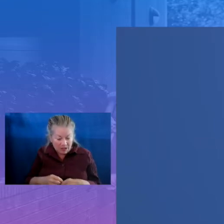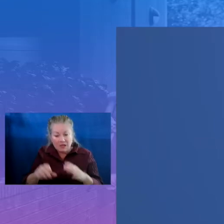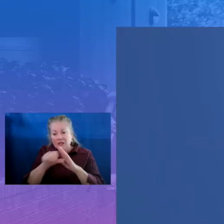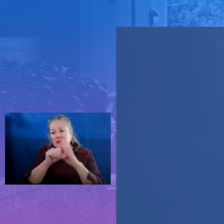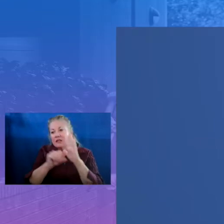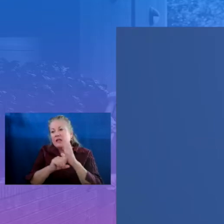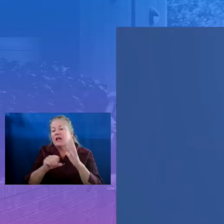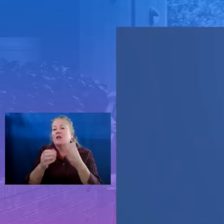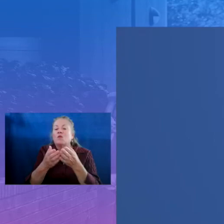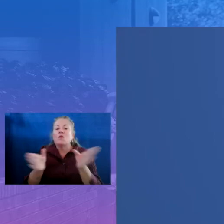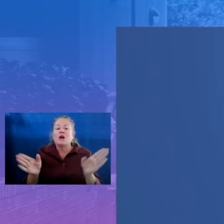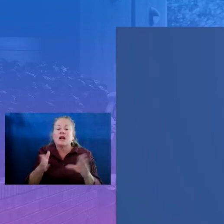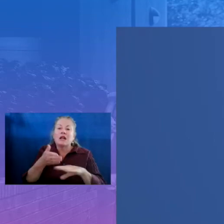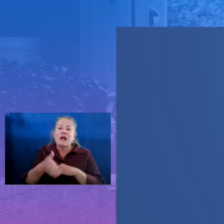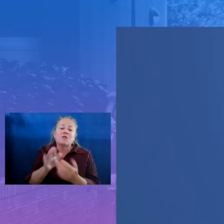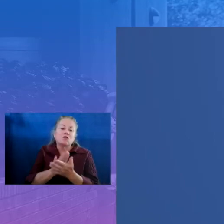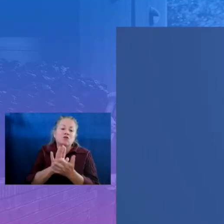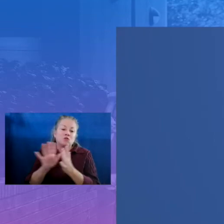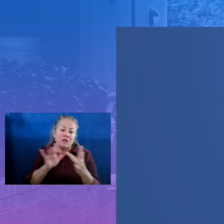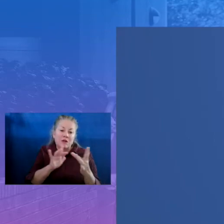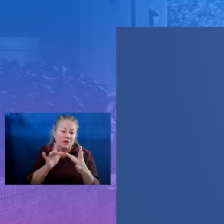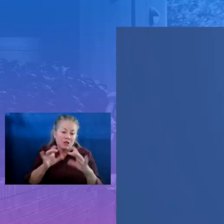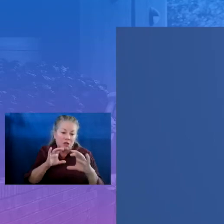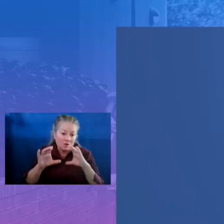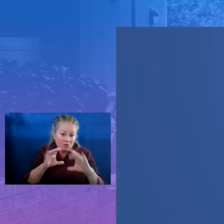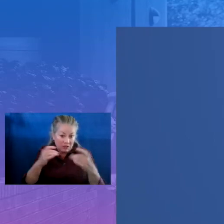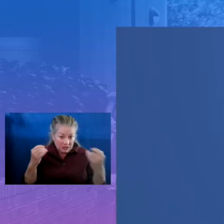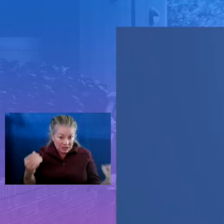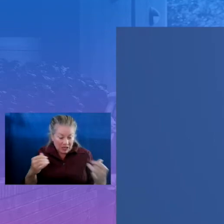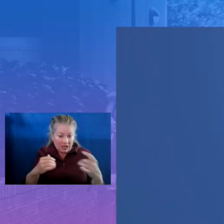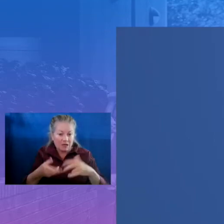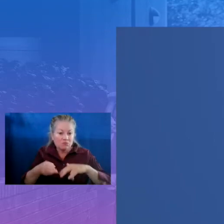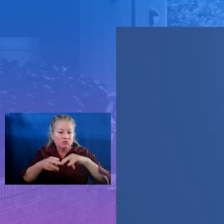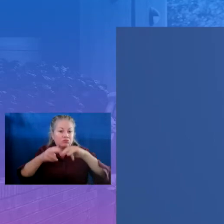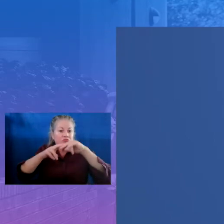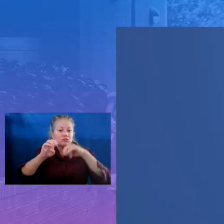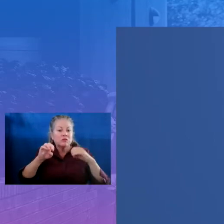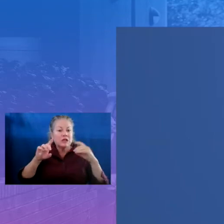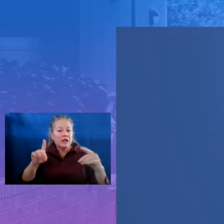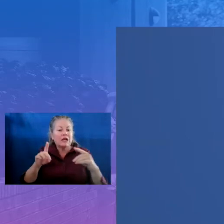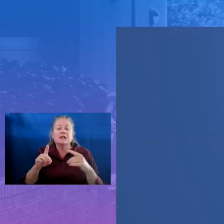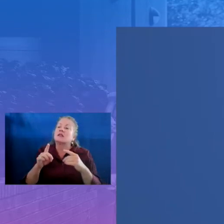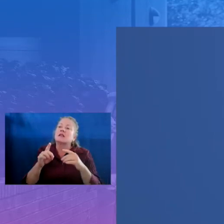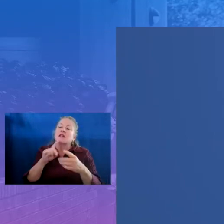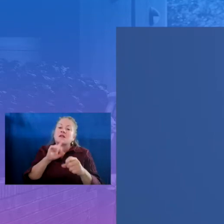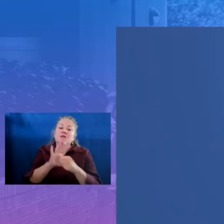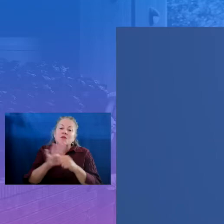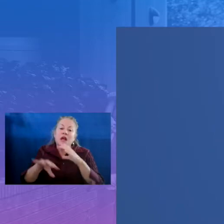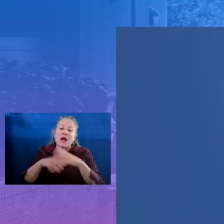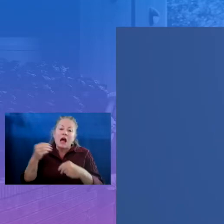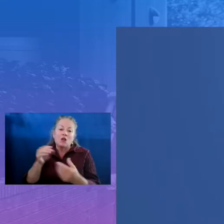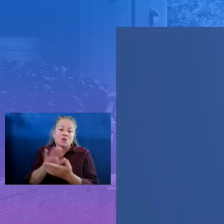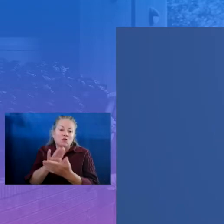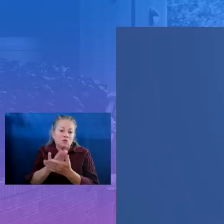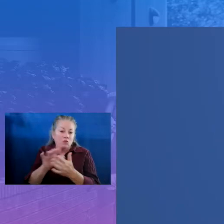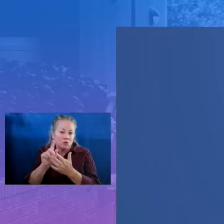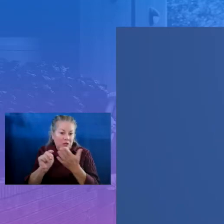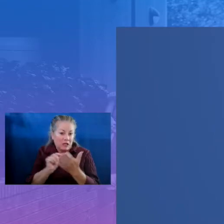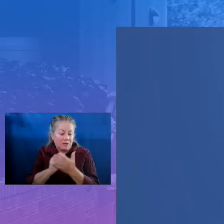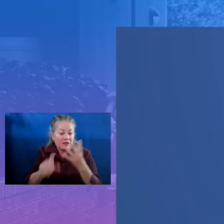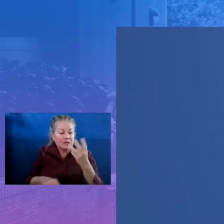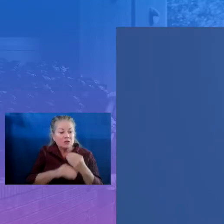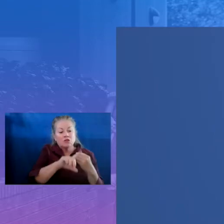The conversation today builds on Ed's commitment to out-of-school time. In addition to the 21st-century community learning center program,